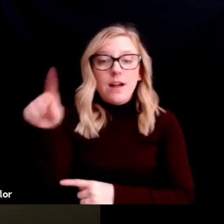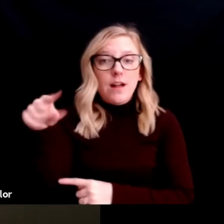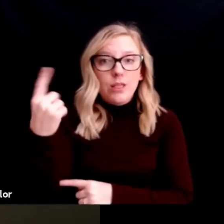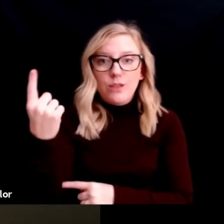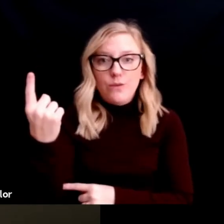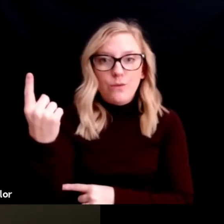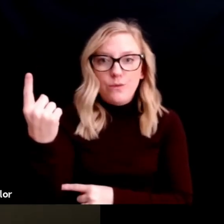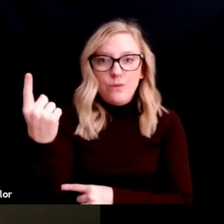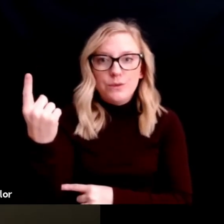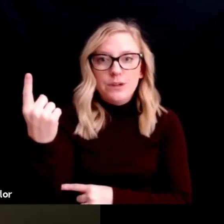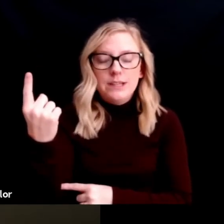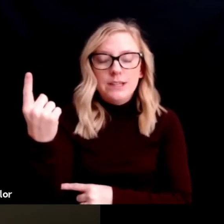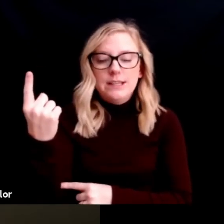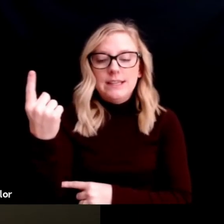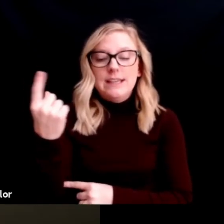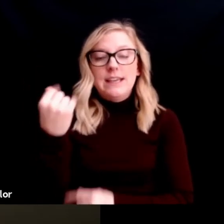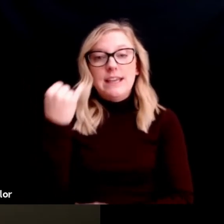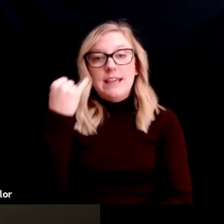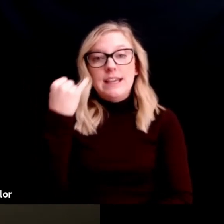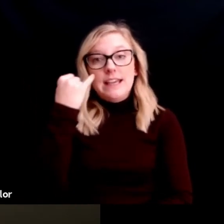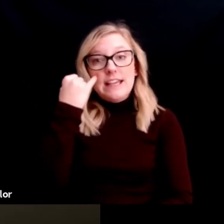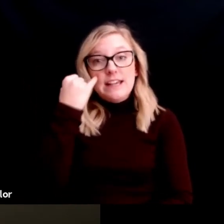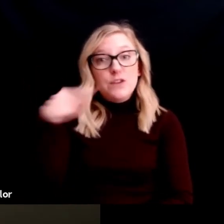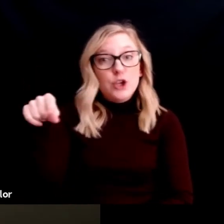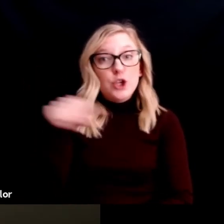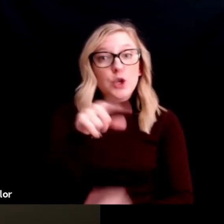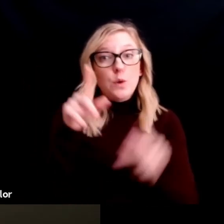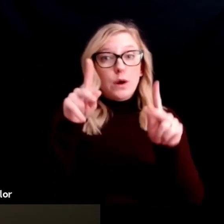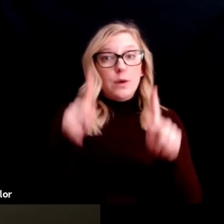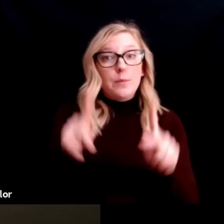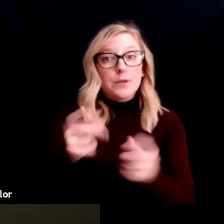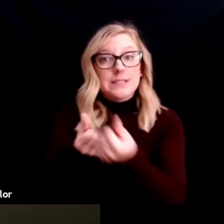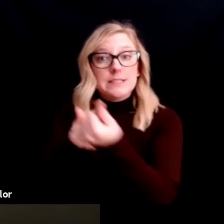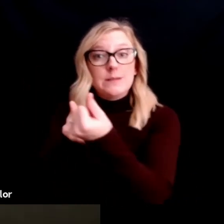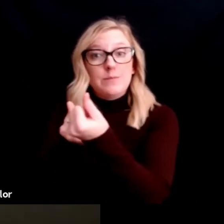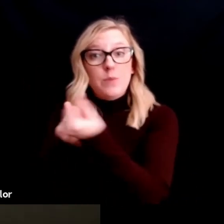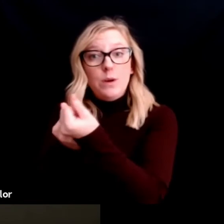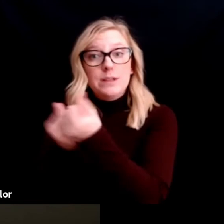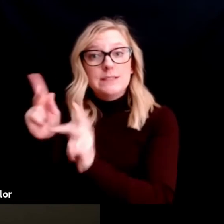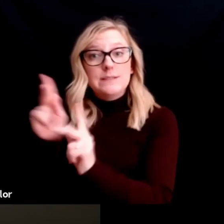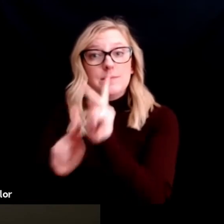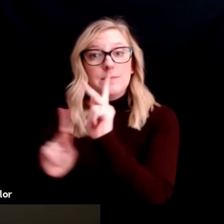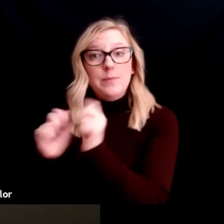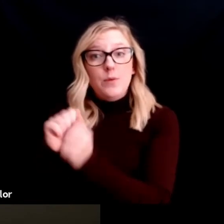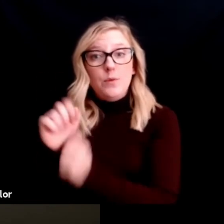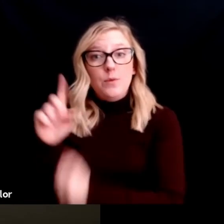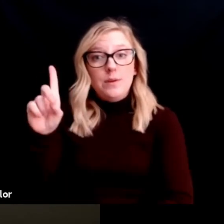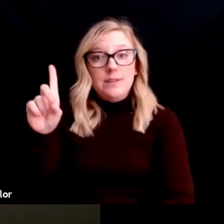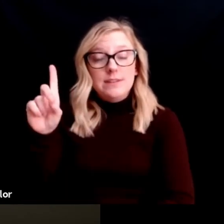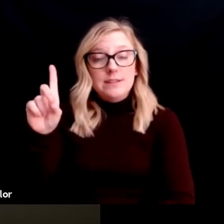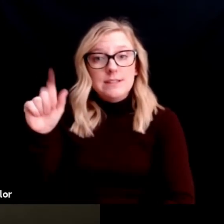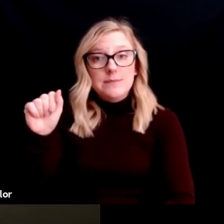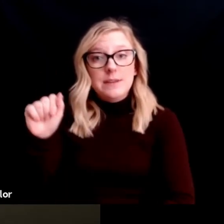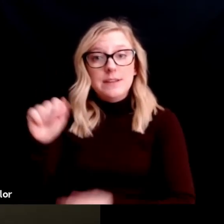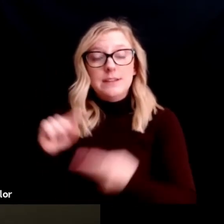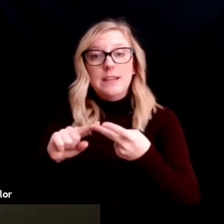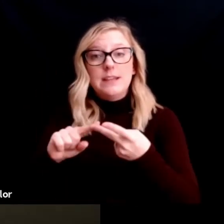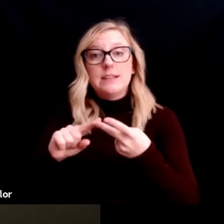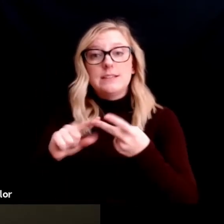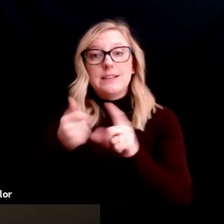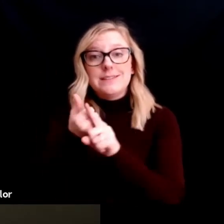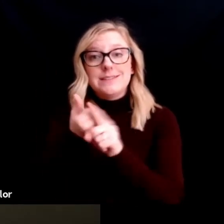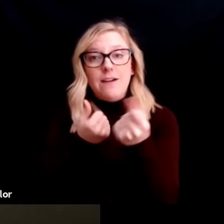are a person supporting people with disabilities, a parent, a professional, maybe you're a self-advocate with a disability.